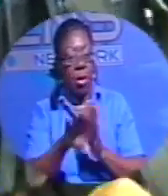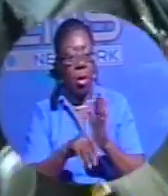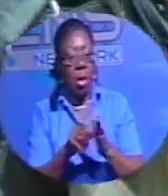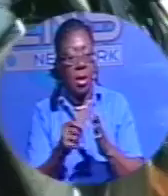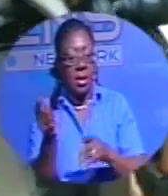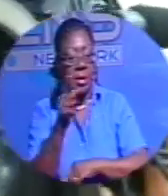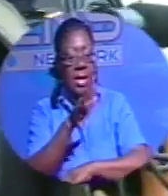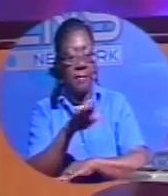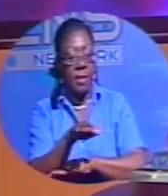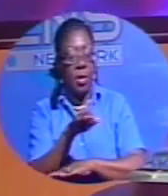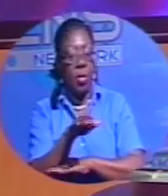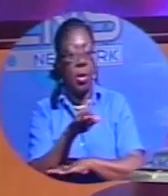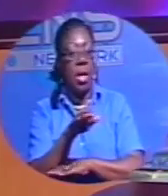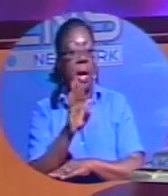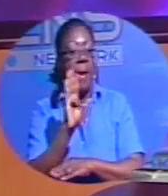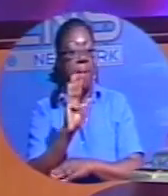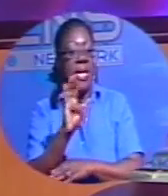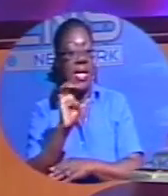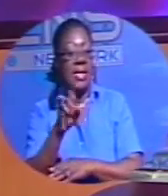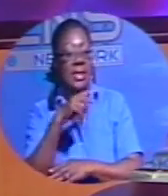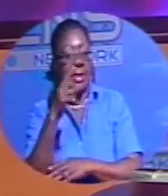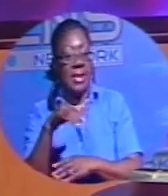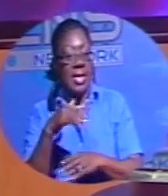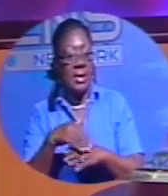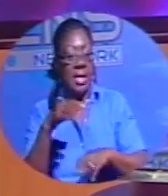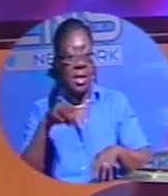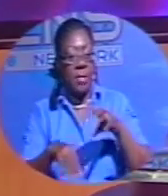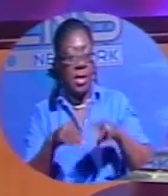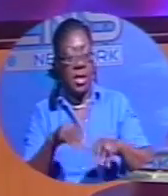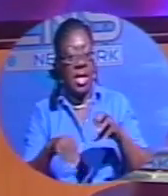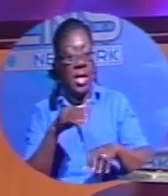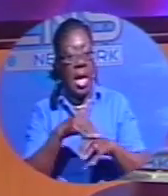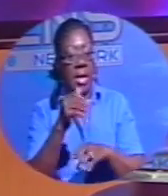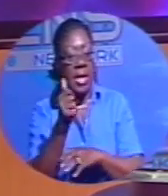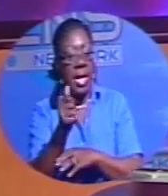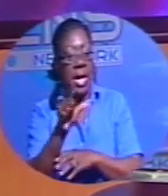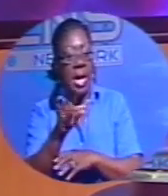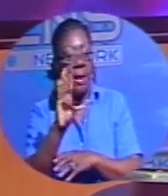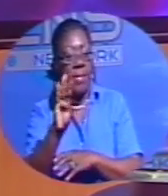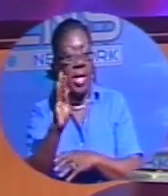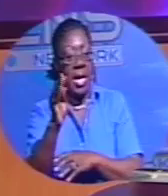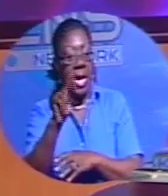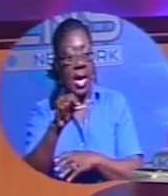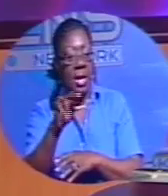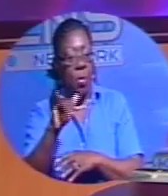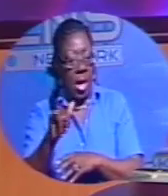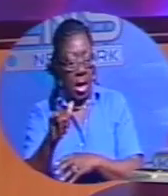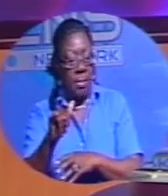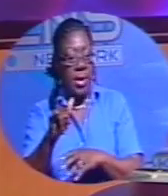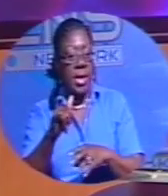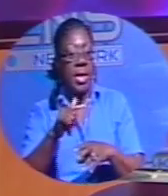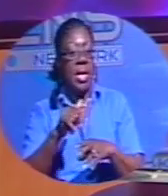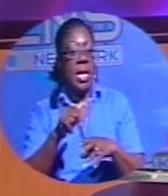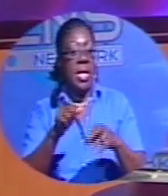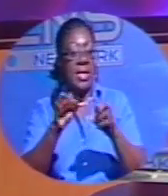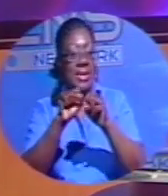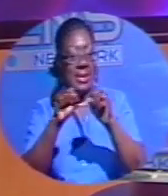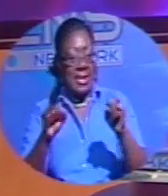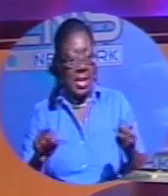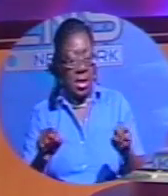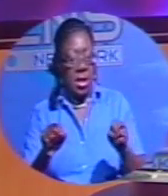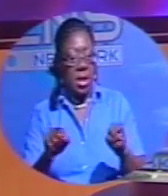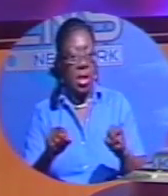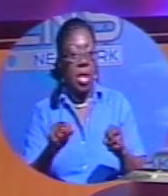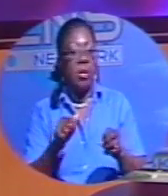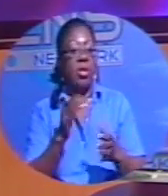officials say the equipment at the Albany substation malfunctioned, resulting in a massive blackout around noon. We're told